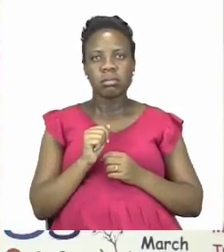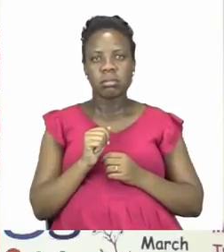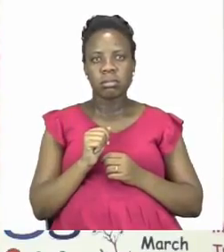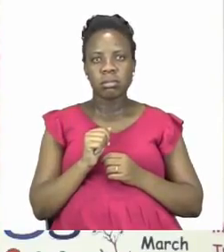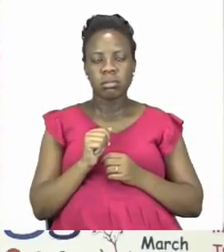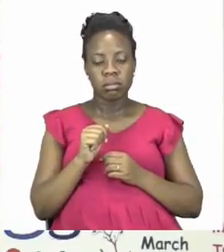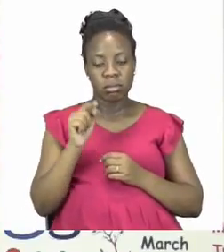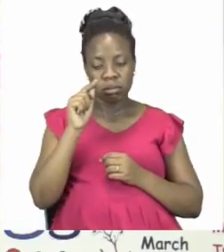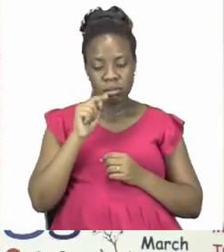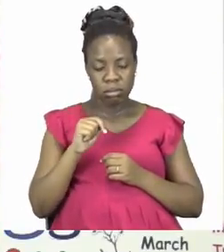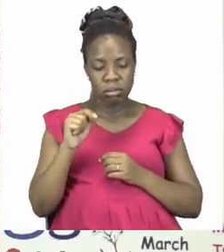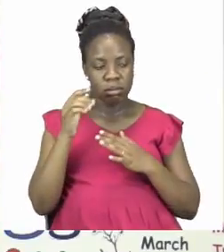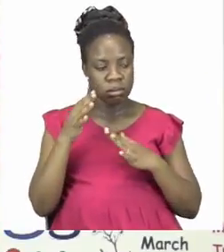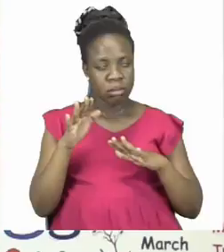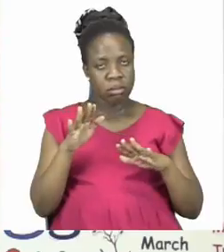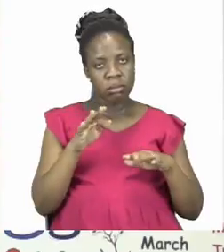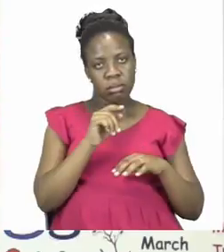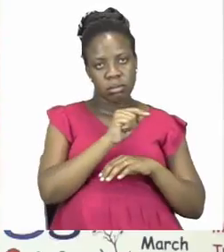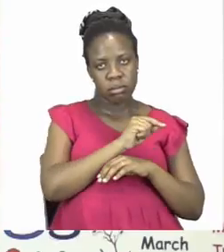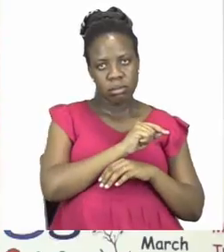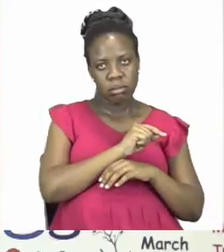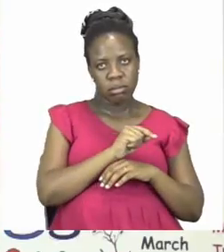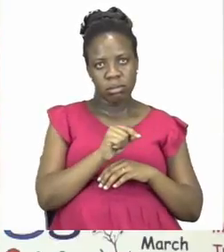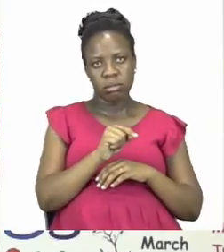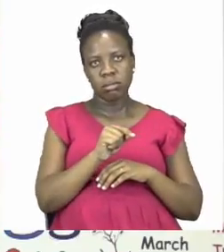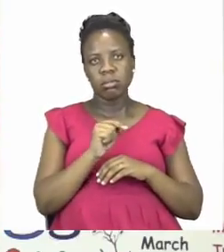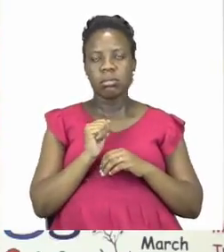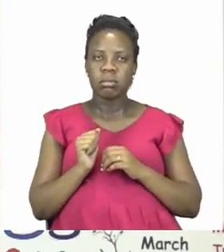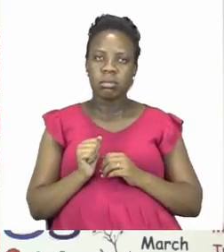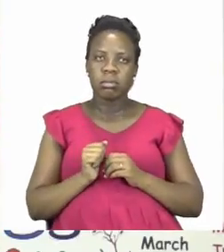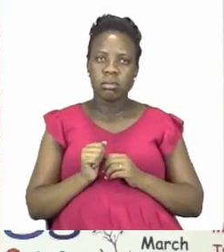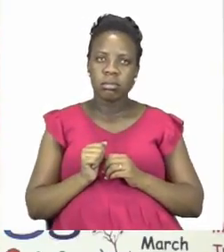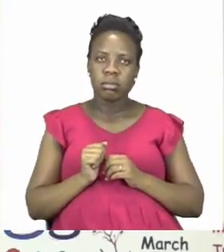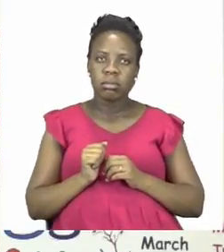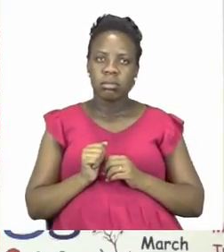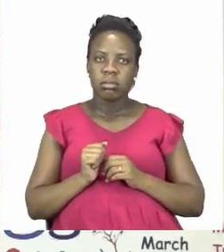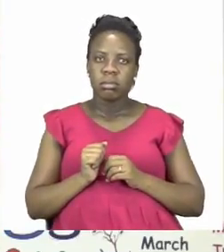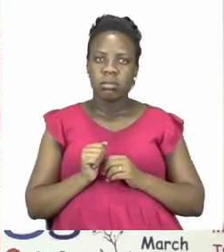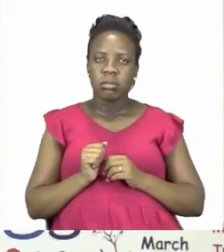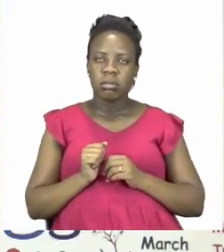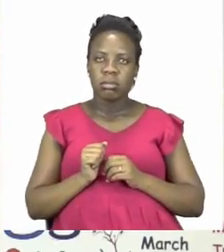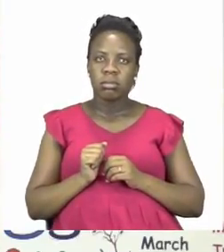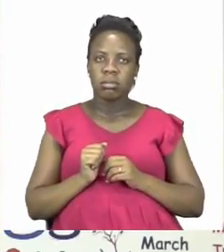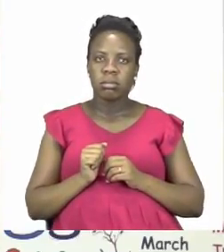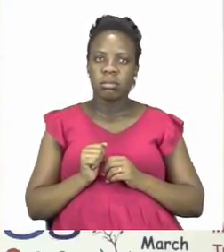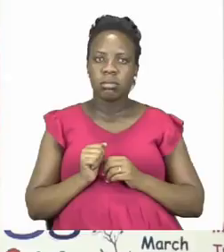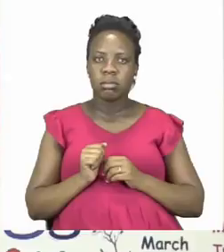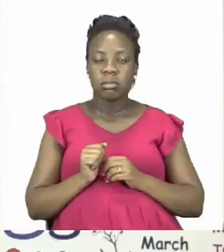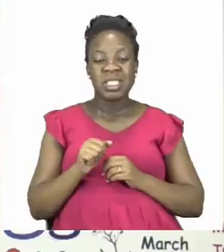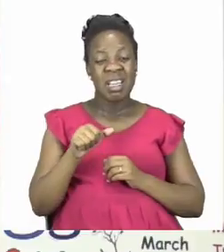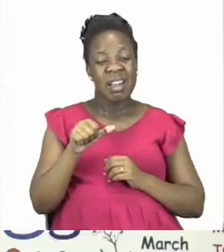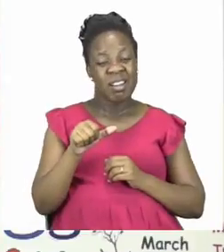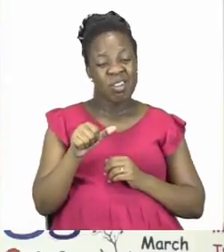circle it in the word search and then we cross it out from the list. Now you have to do